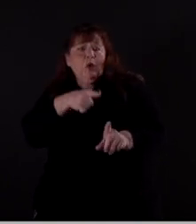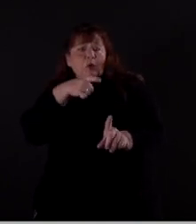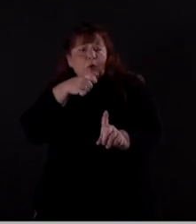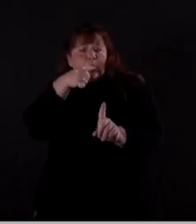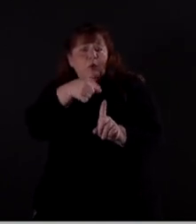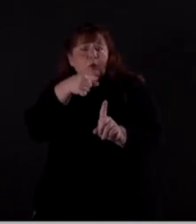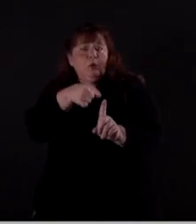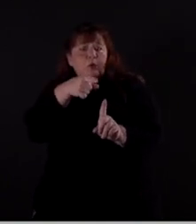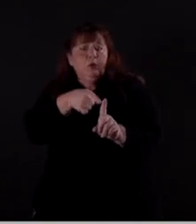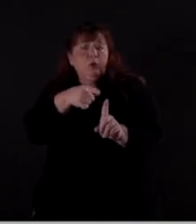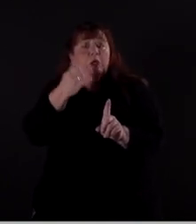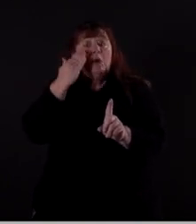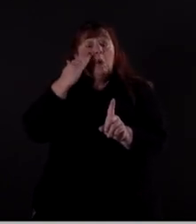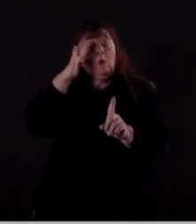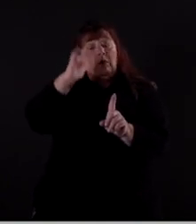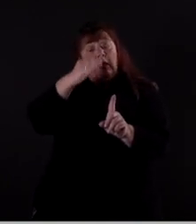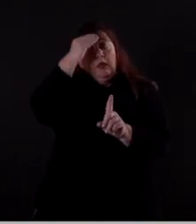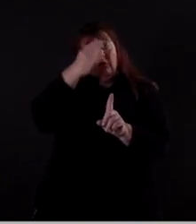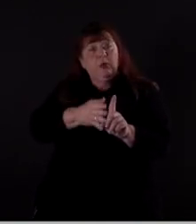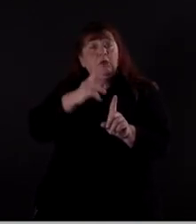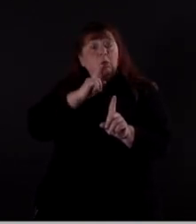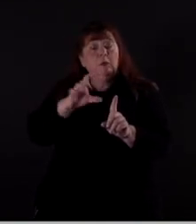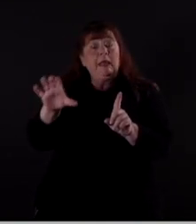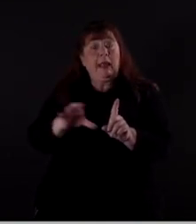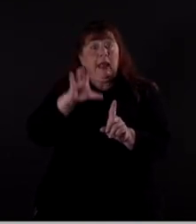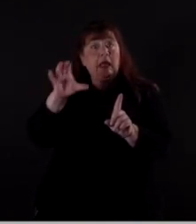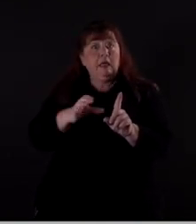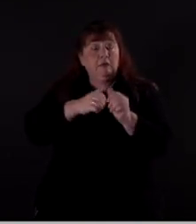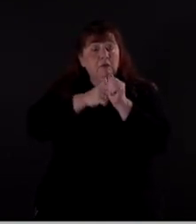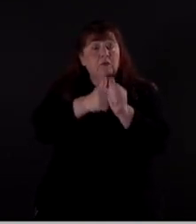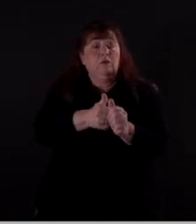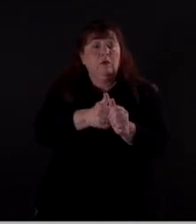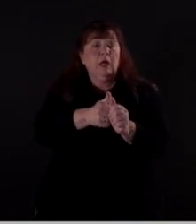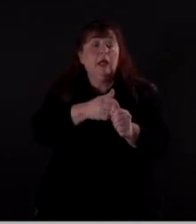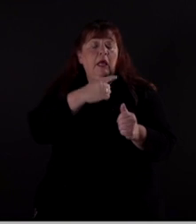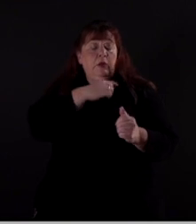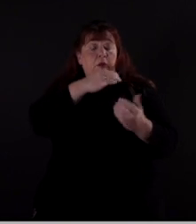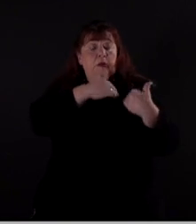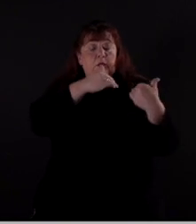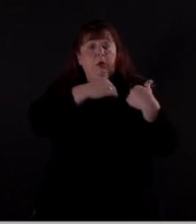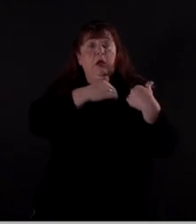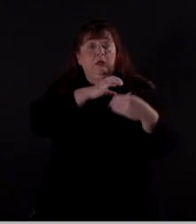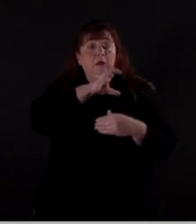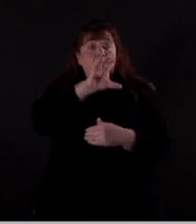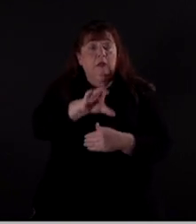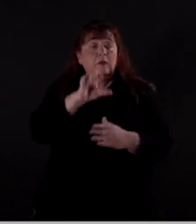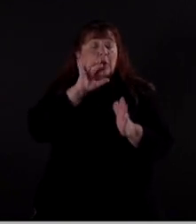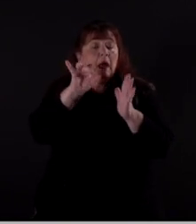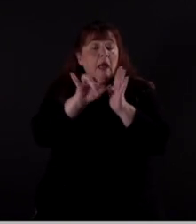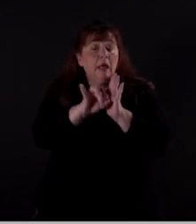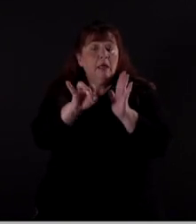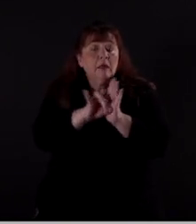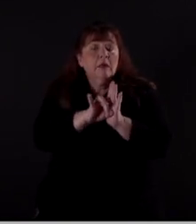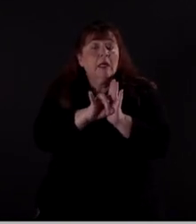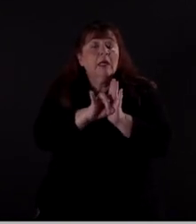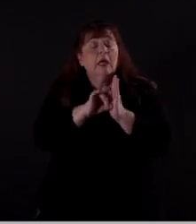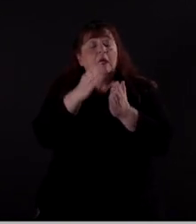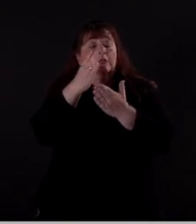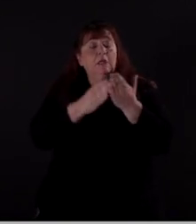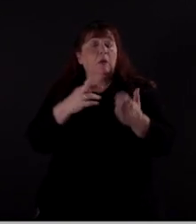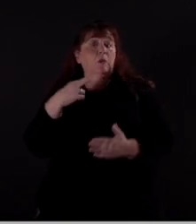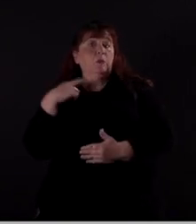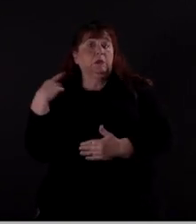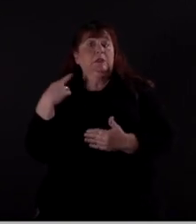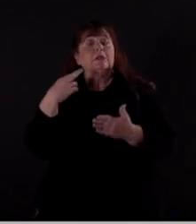to, knowing that that information will be acted upon and that there is accountability for identifying what are some of the risk